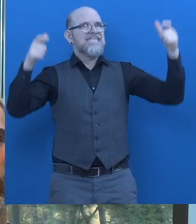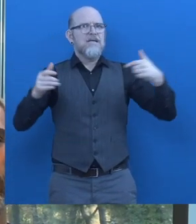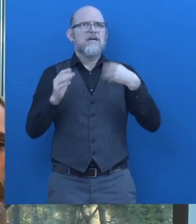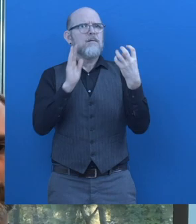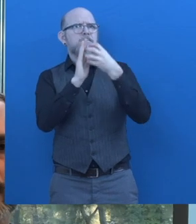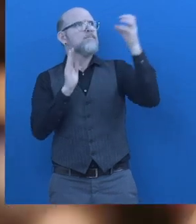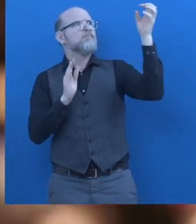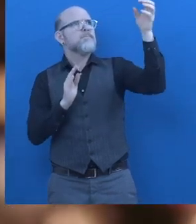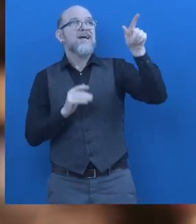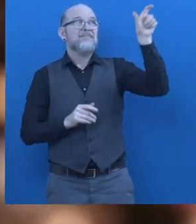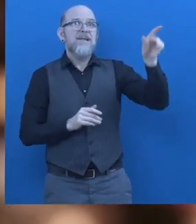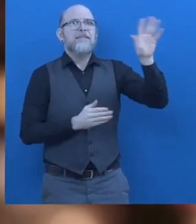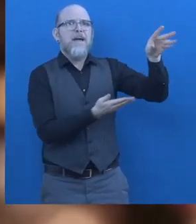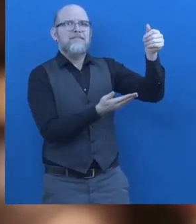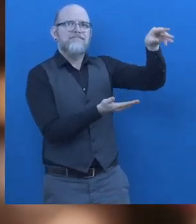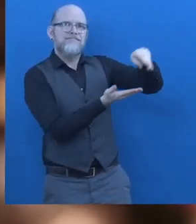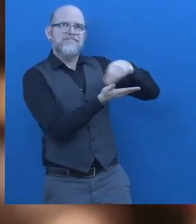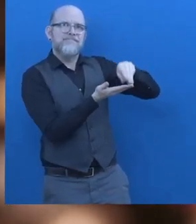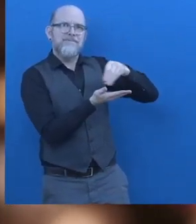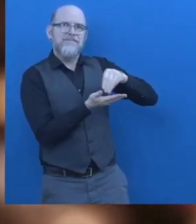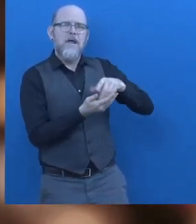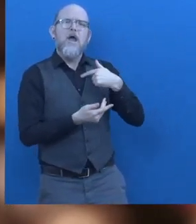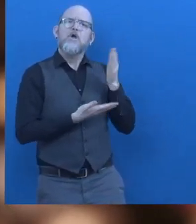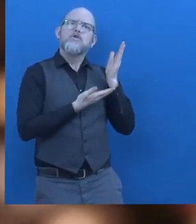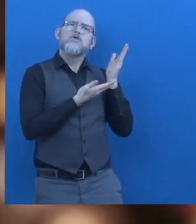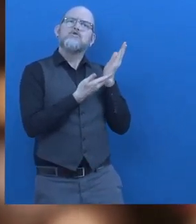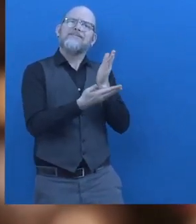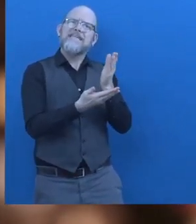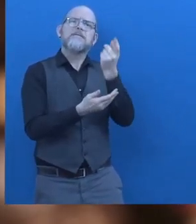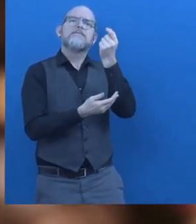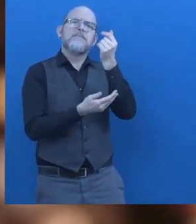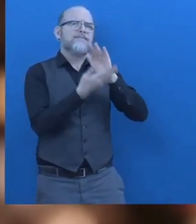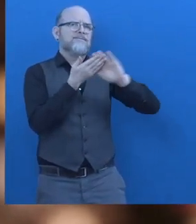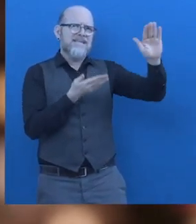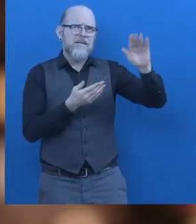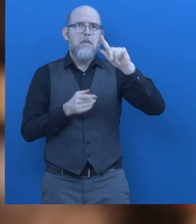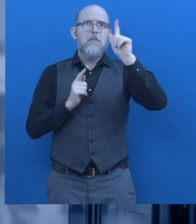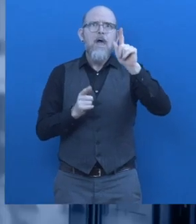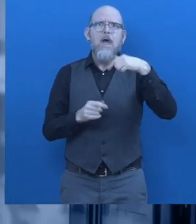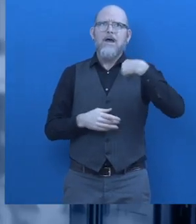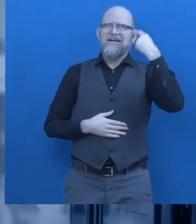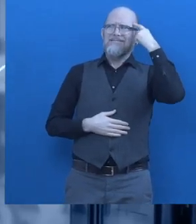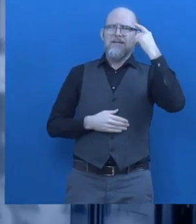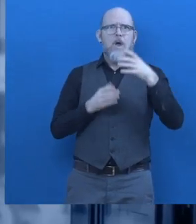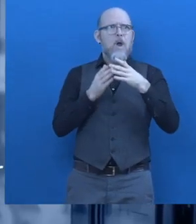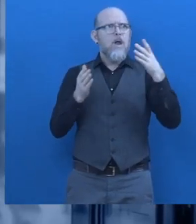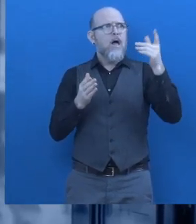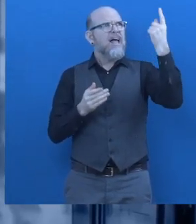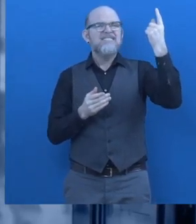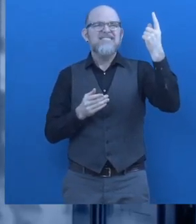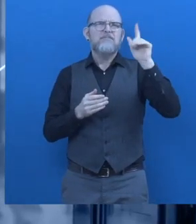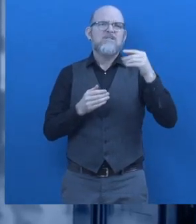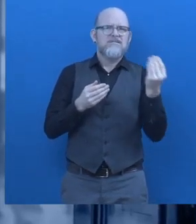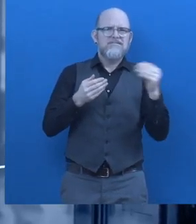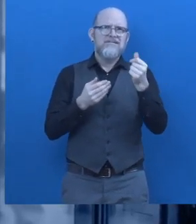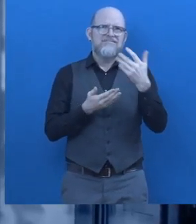for a setup fee in addition we provide the beacons and also the service for free in order to make our company